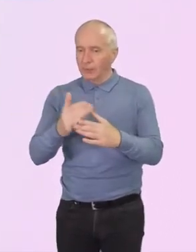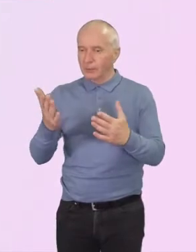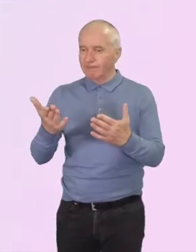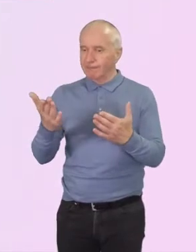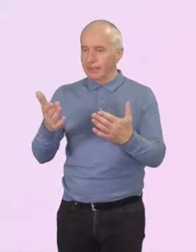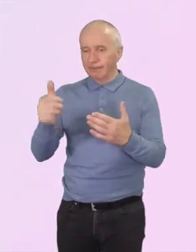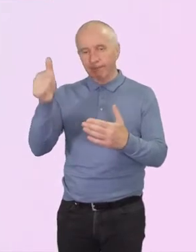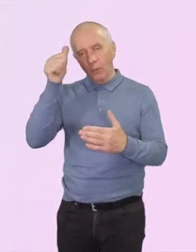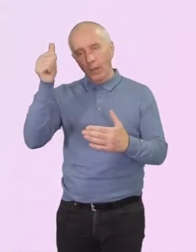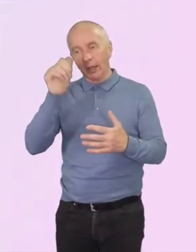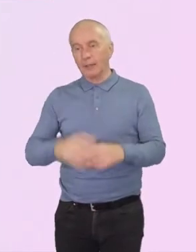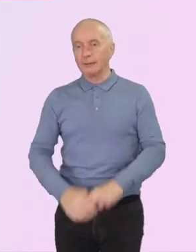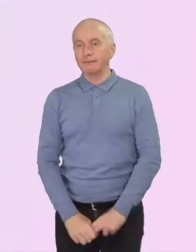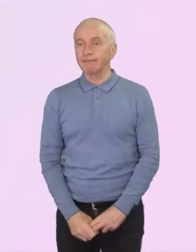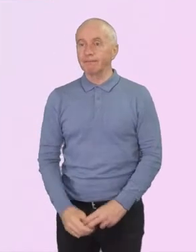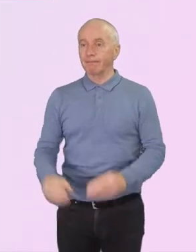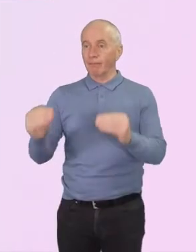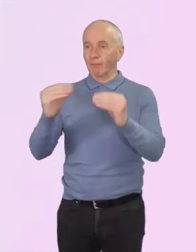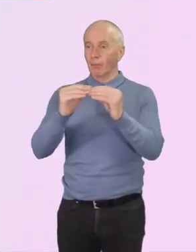with Buen.